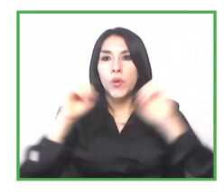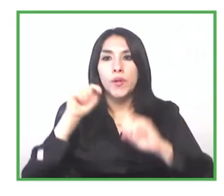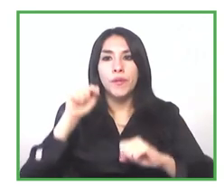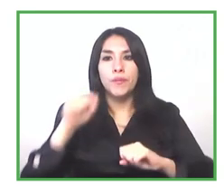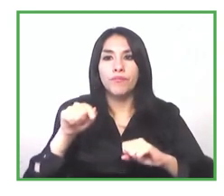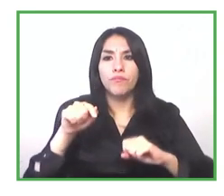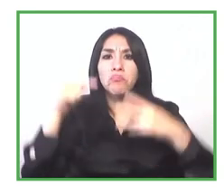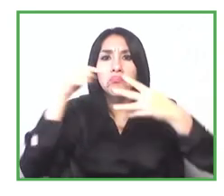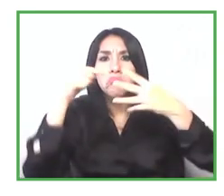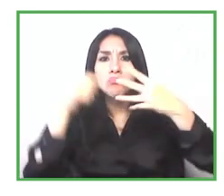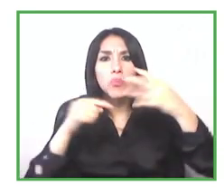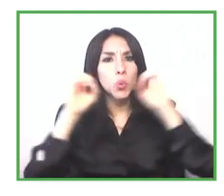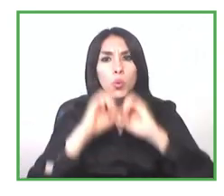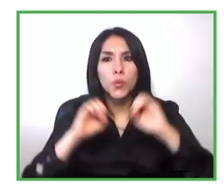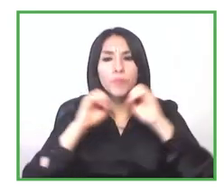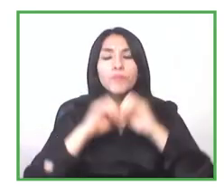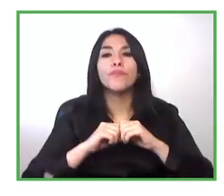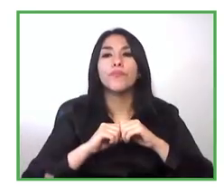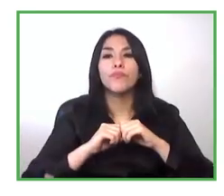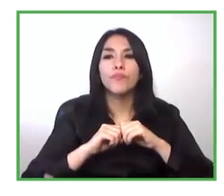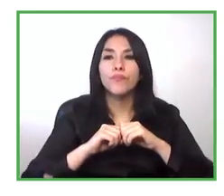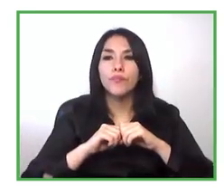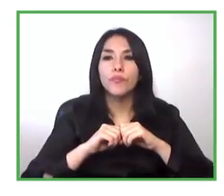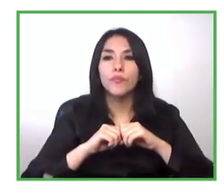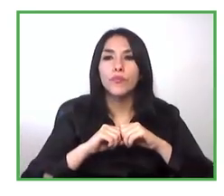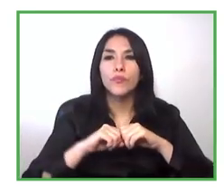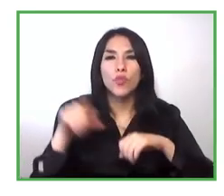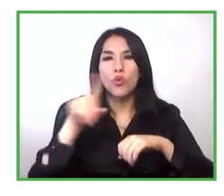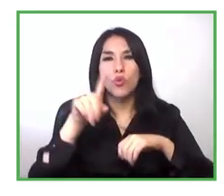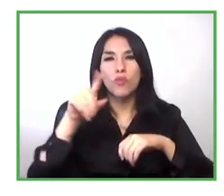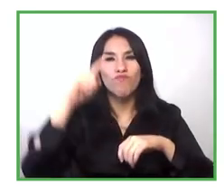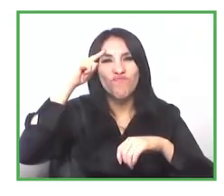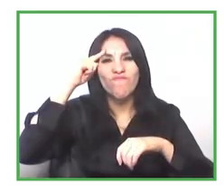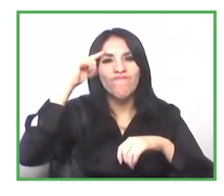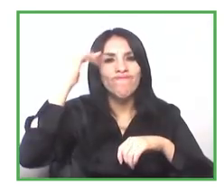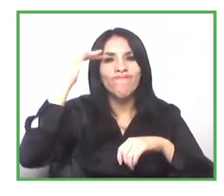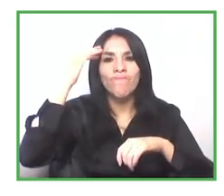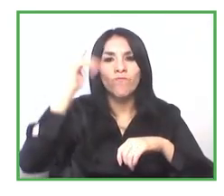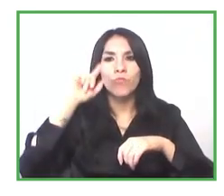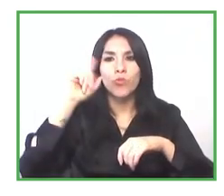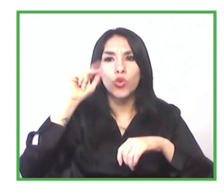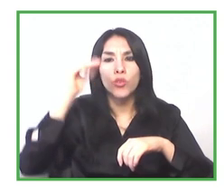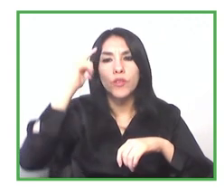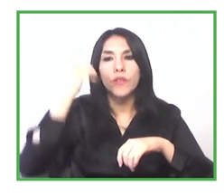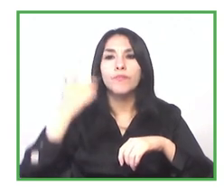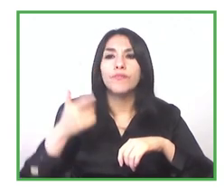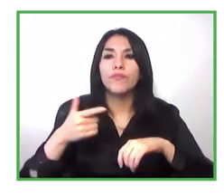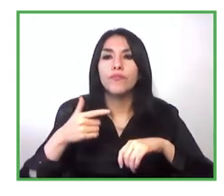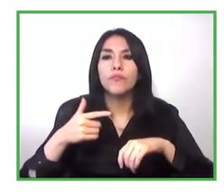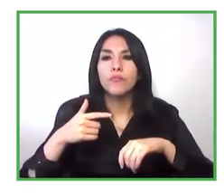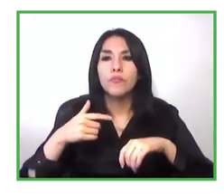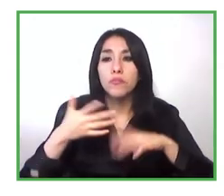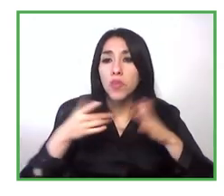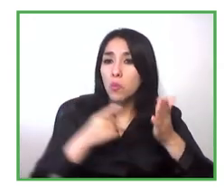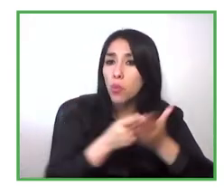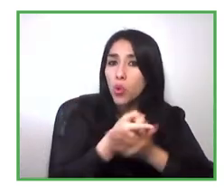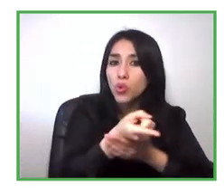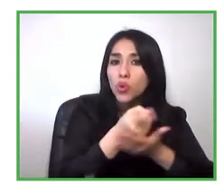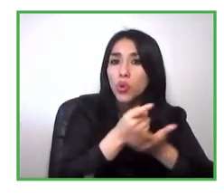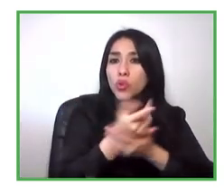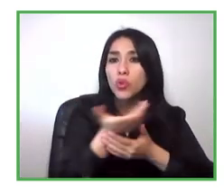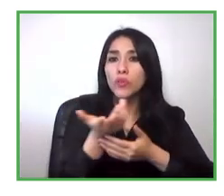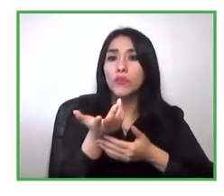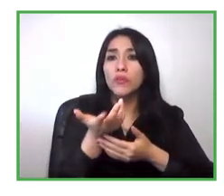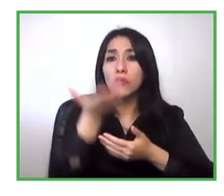the resources or do not believe that entrepreneurship should be an option for anyone to develop a life project